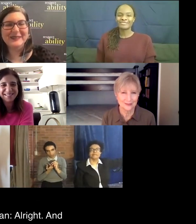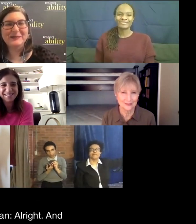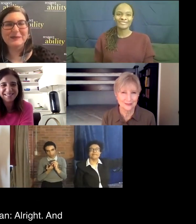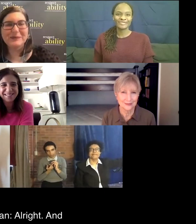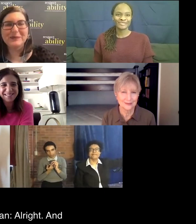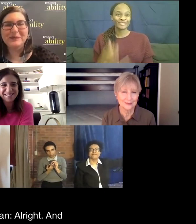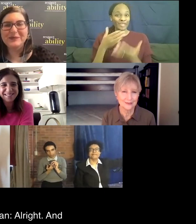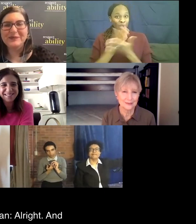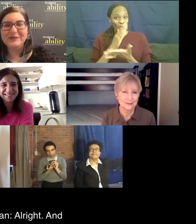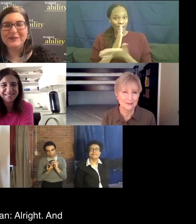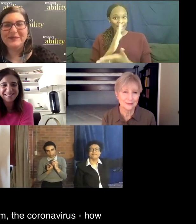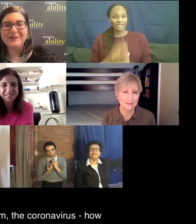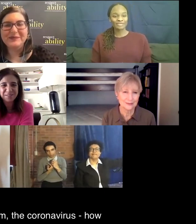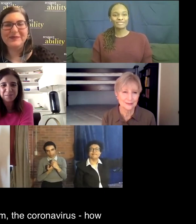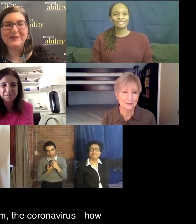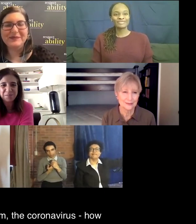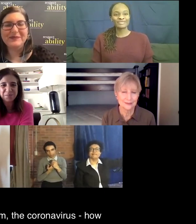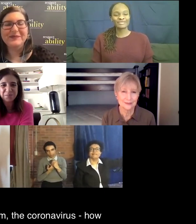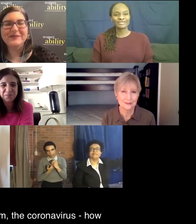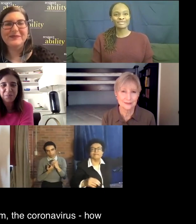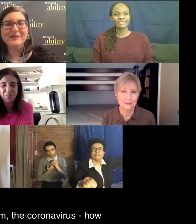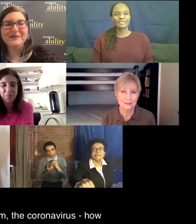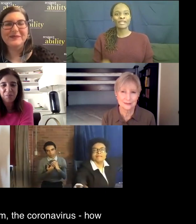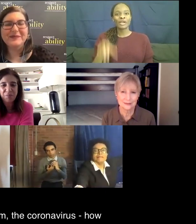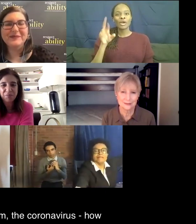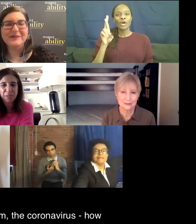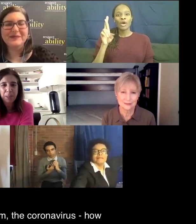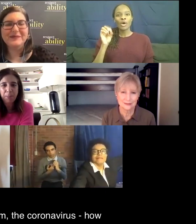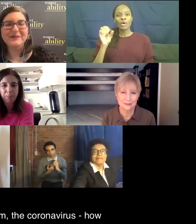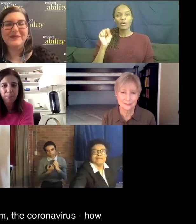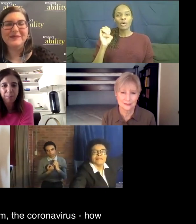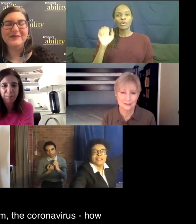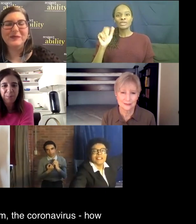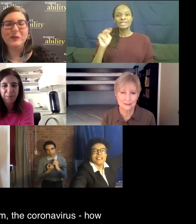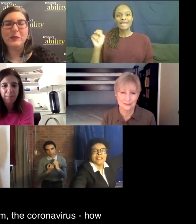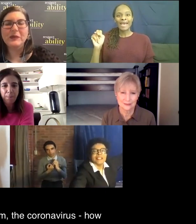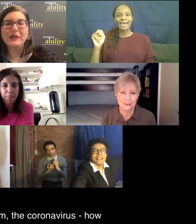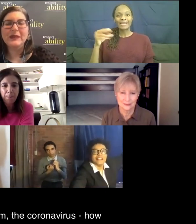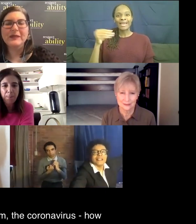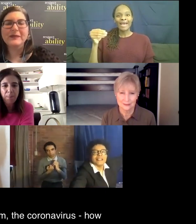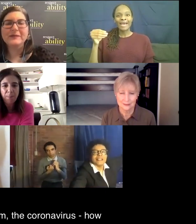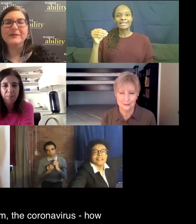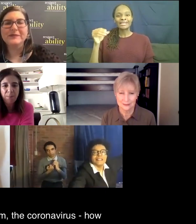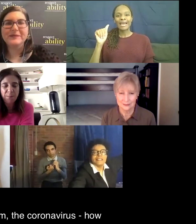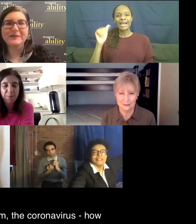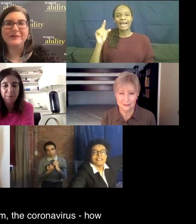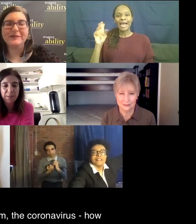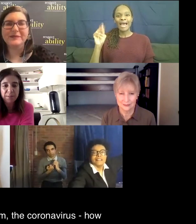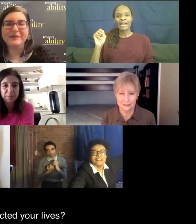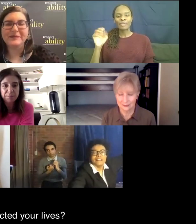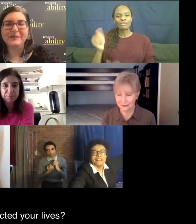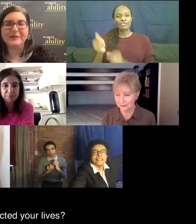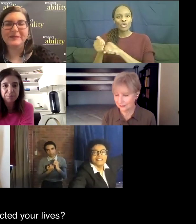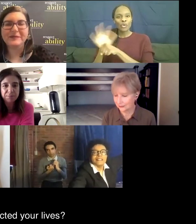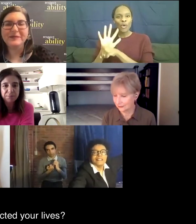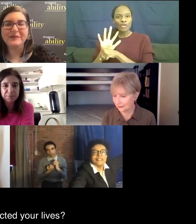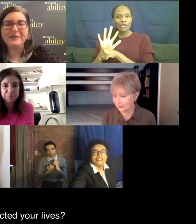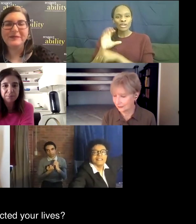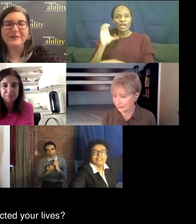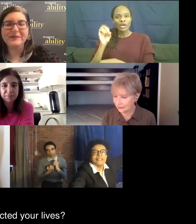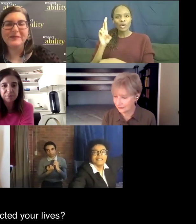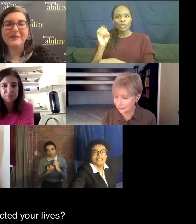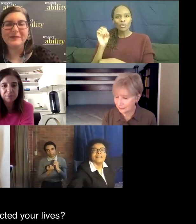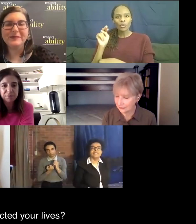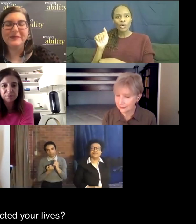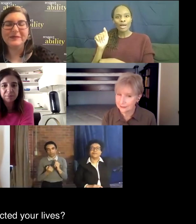All right. and, um, Roseanne and Adam, um, the coronavirus, how has it impacted,